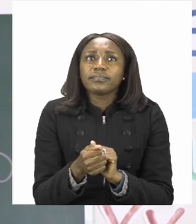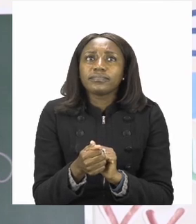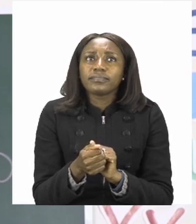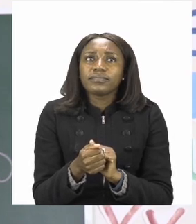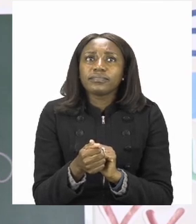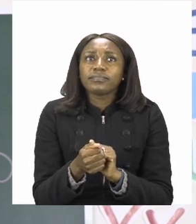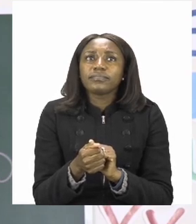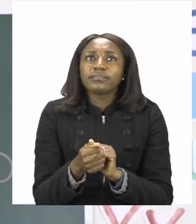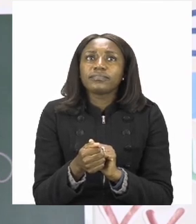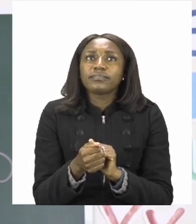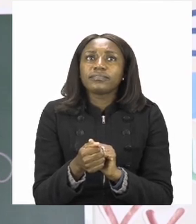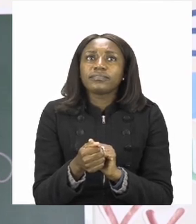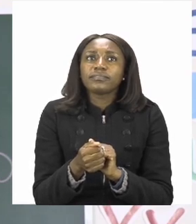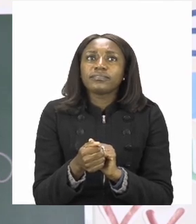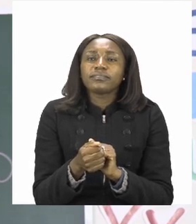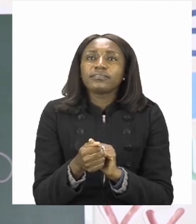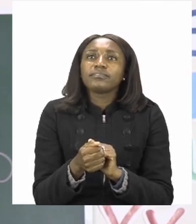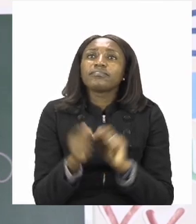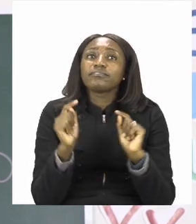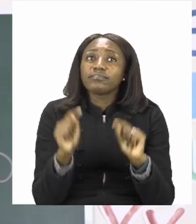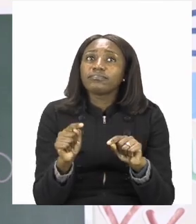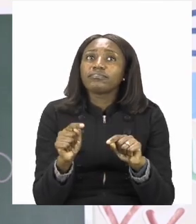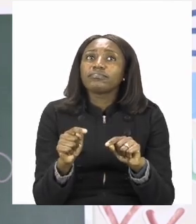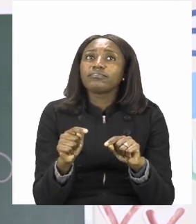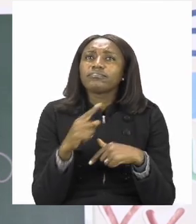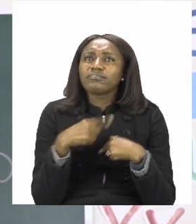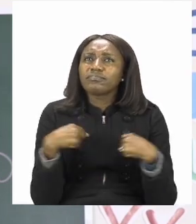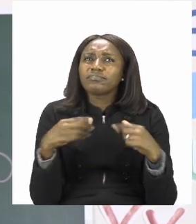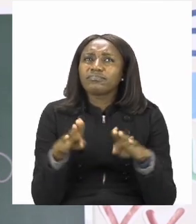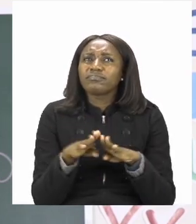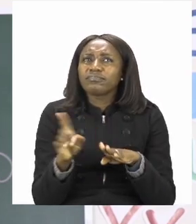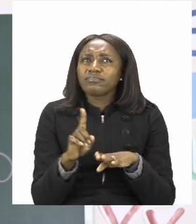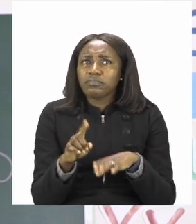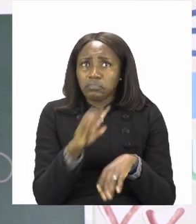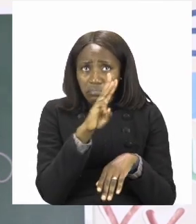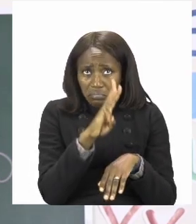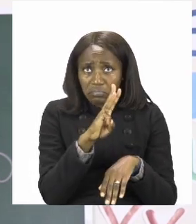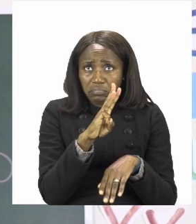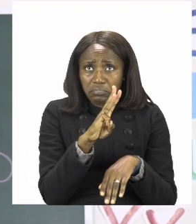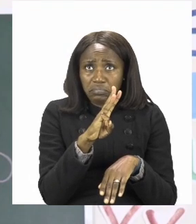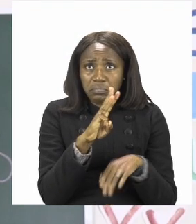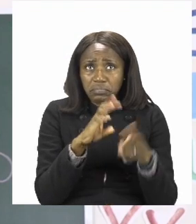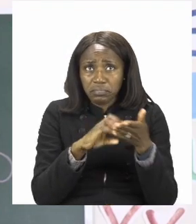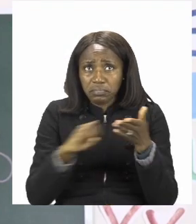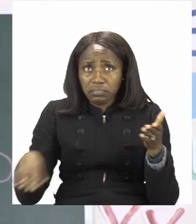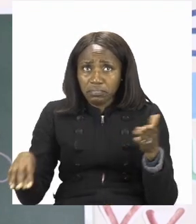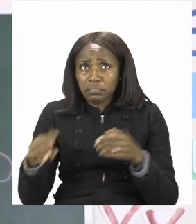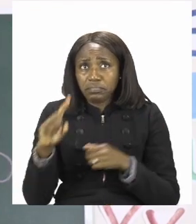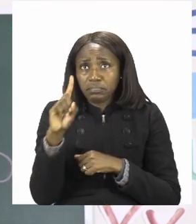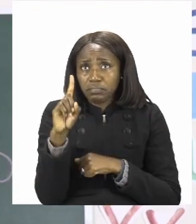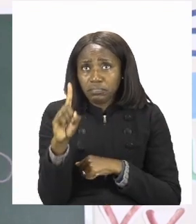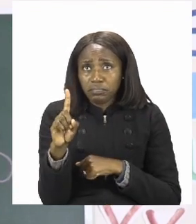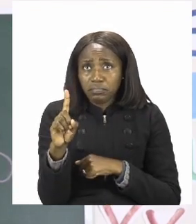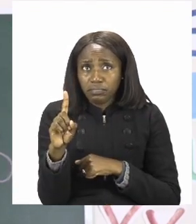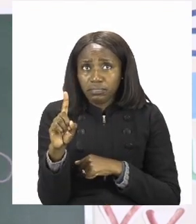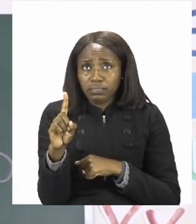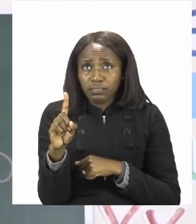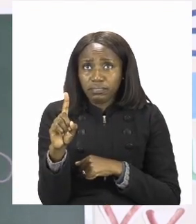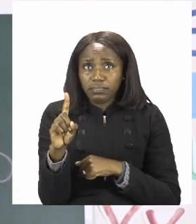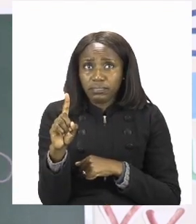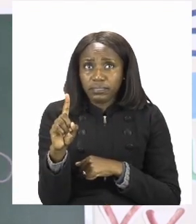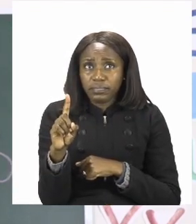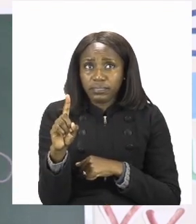minus 10, we are actually saying three minus one.